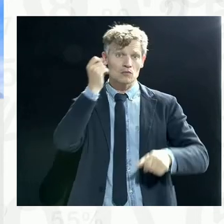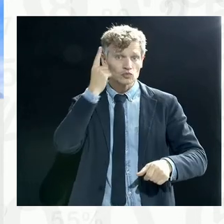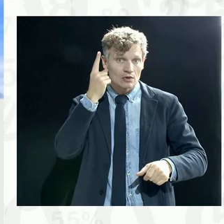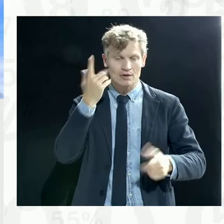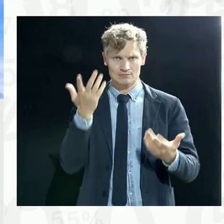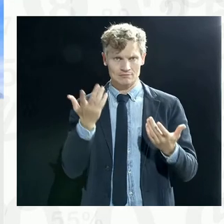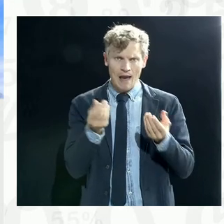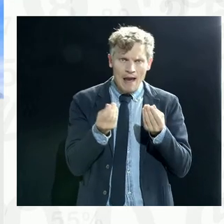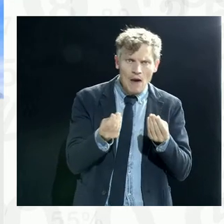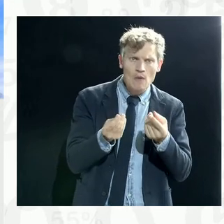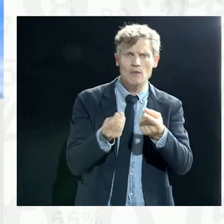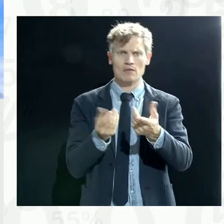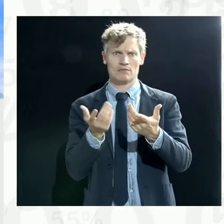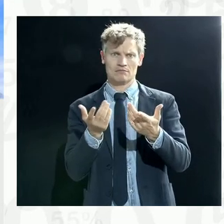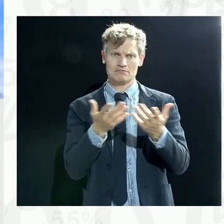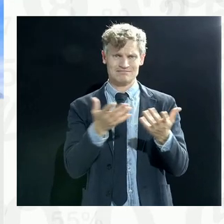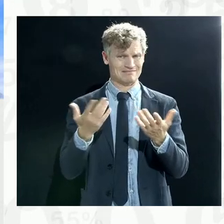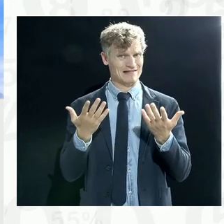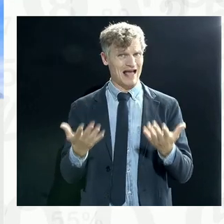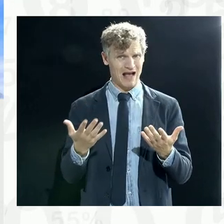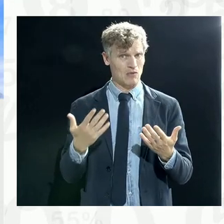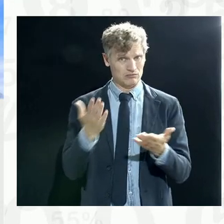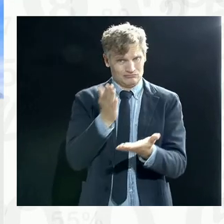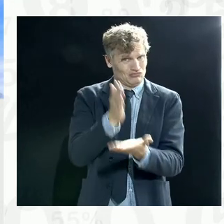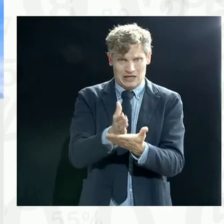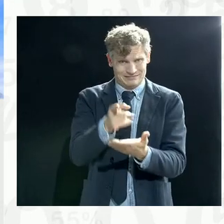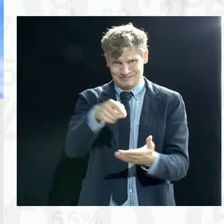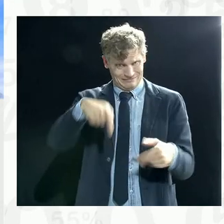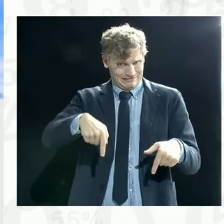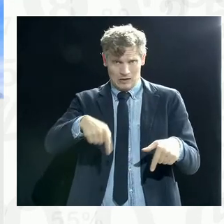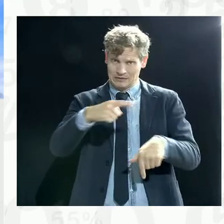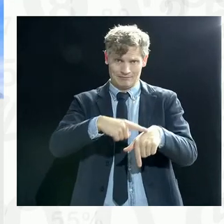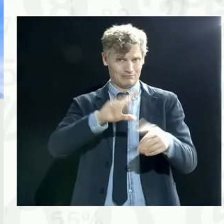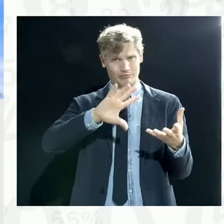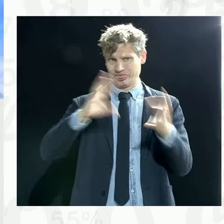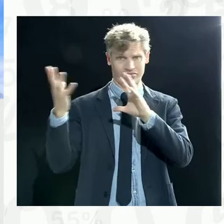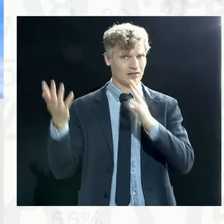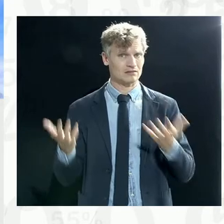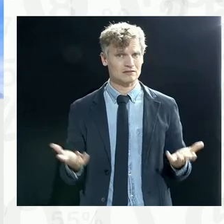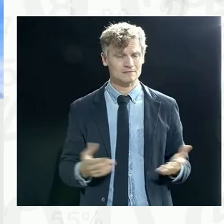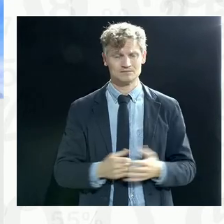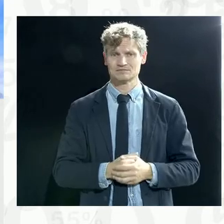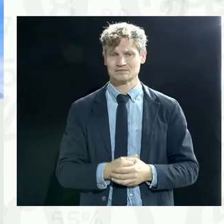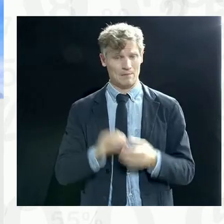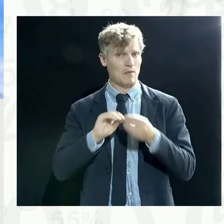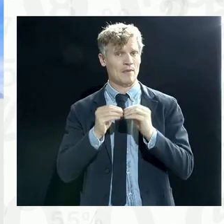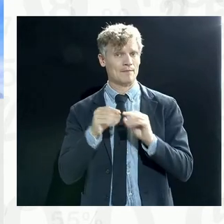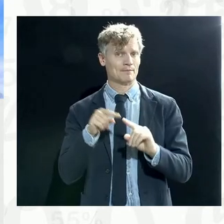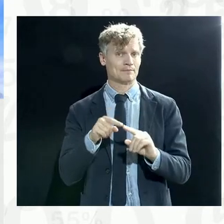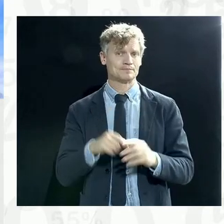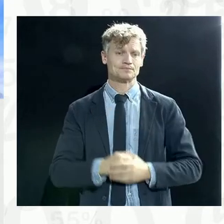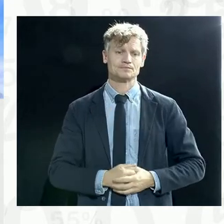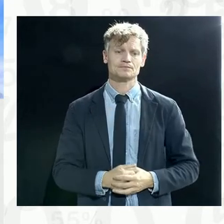I think we're in a real crisis. This is a well-posed problem and plenary.